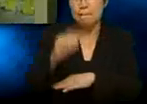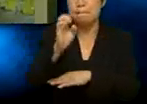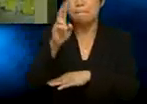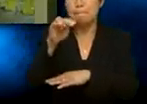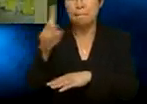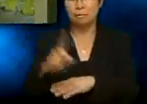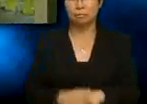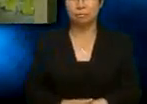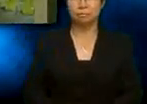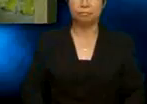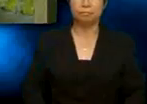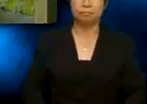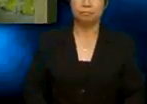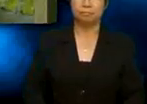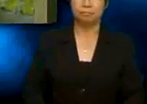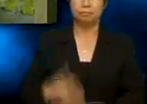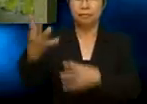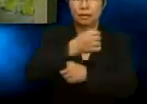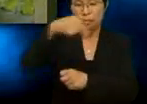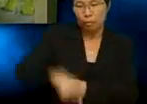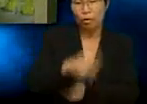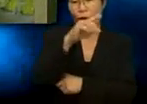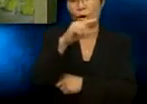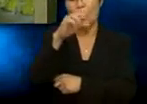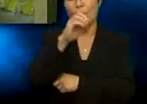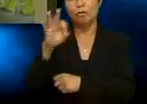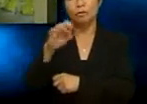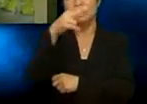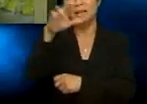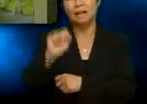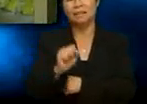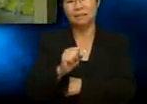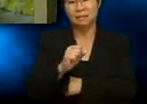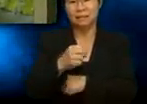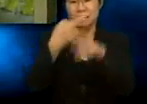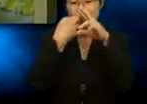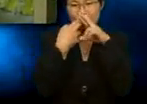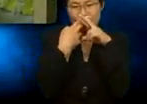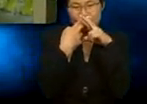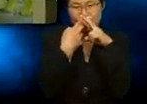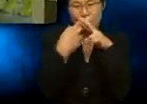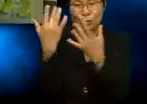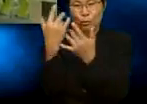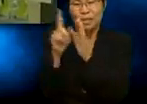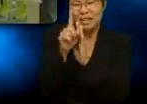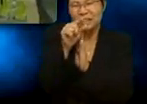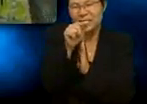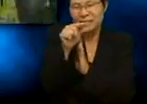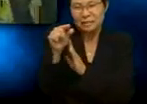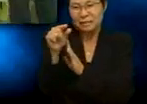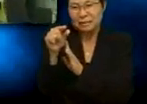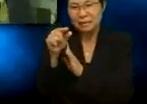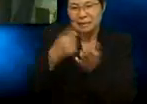We must get to the bottom of this Gus mystery. It will have to wait for later. Huh? We have to get to the resource room and discuss our trip.